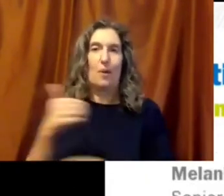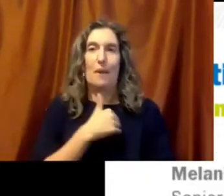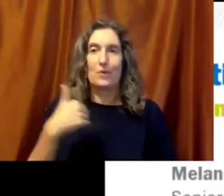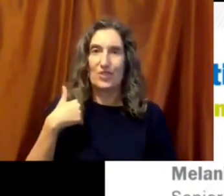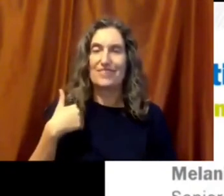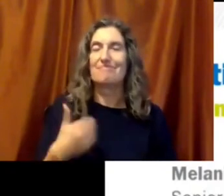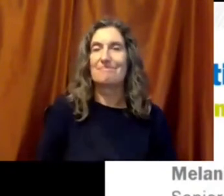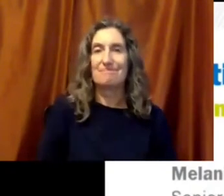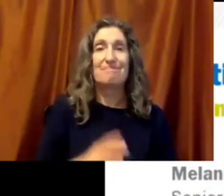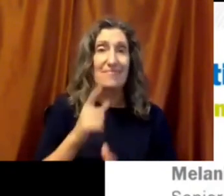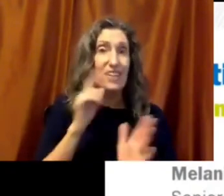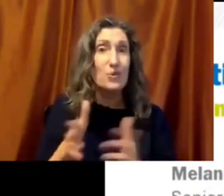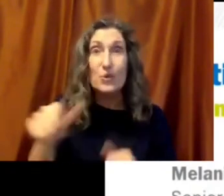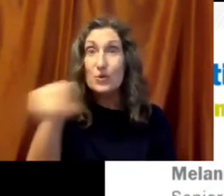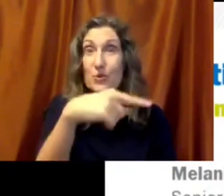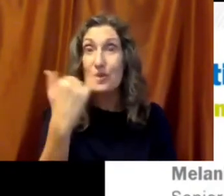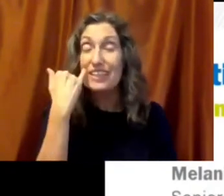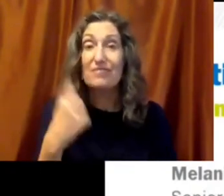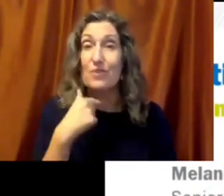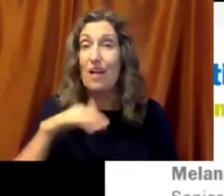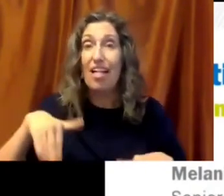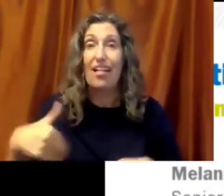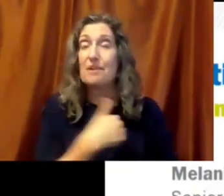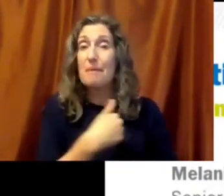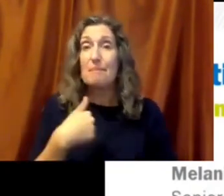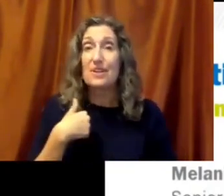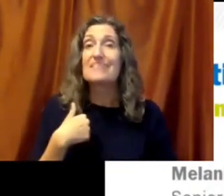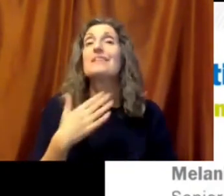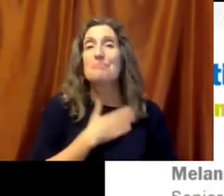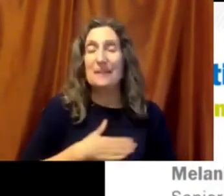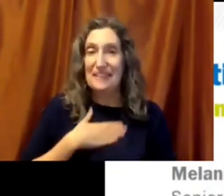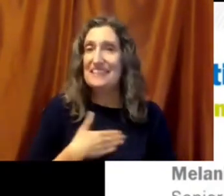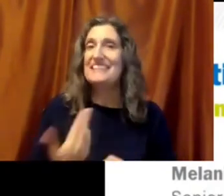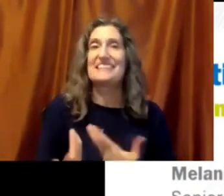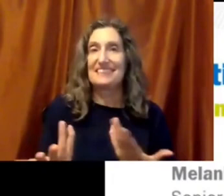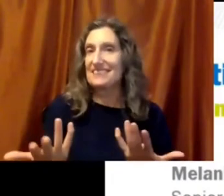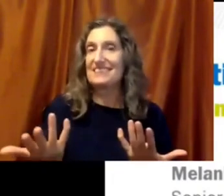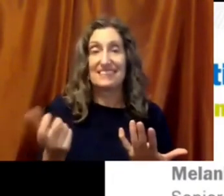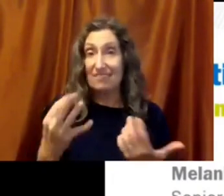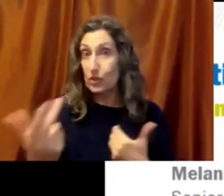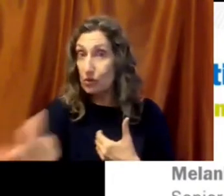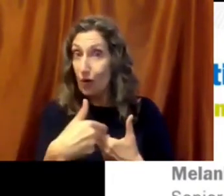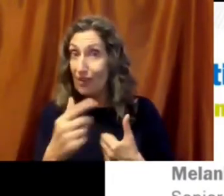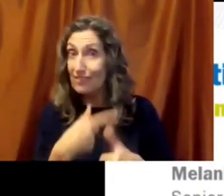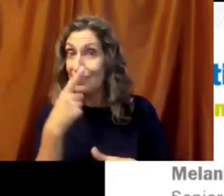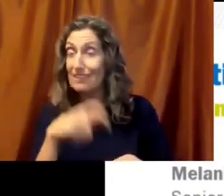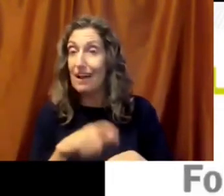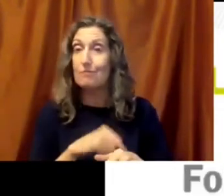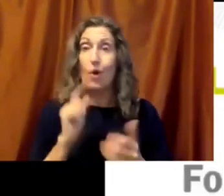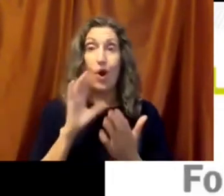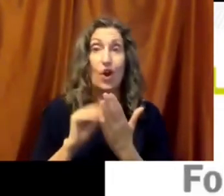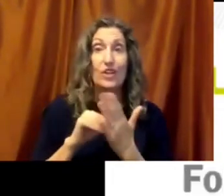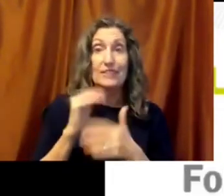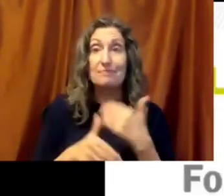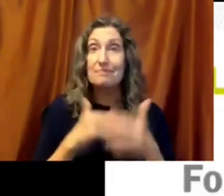and to encourage those of you who are joining us for the first time or learning along the way with us,